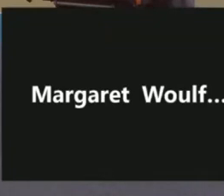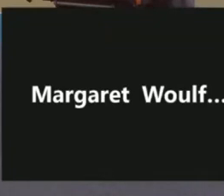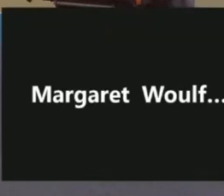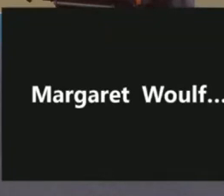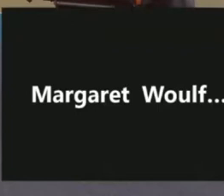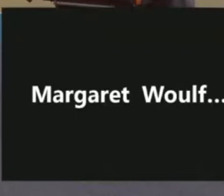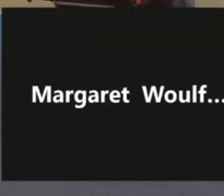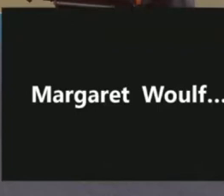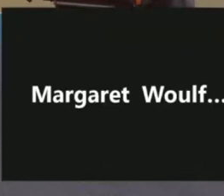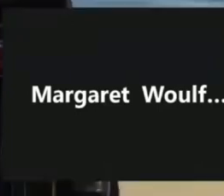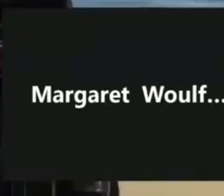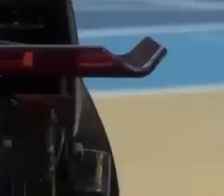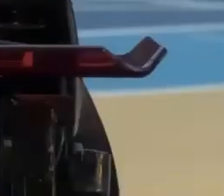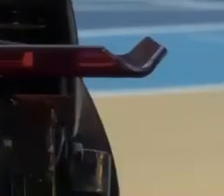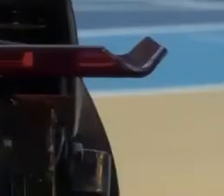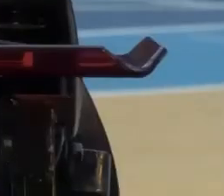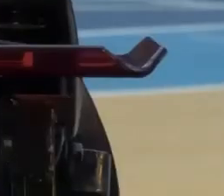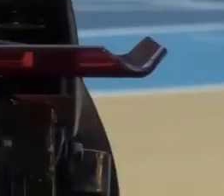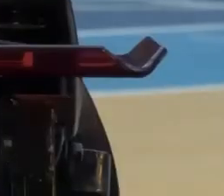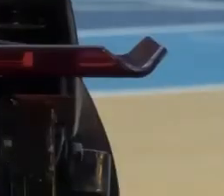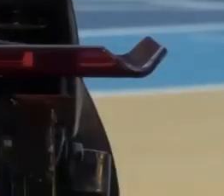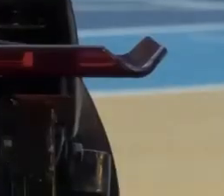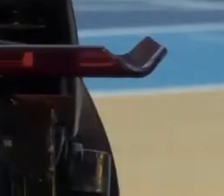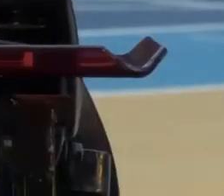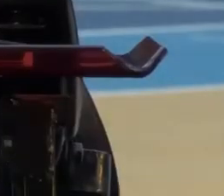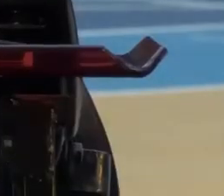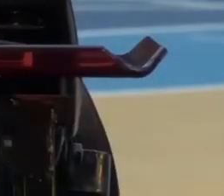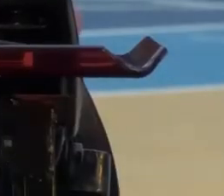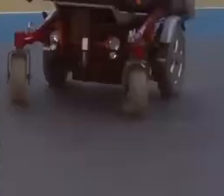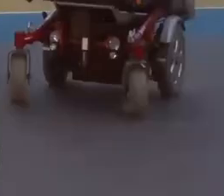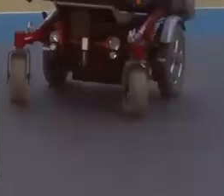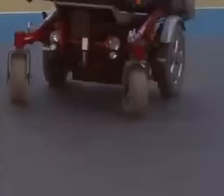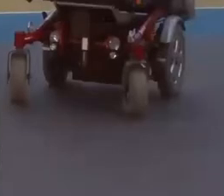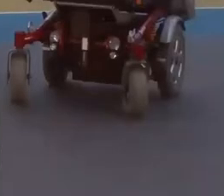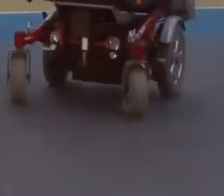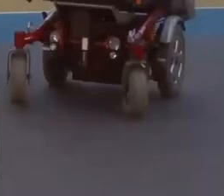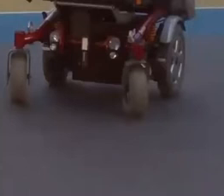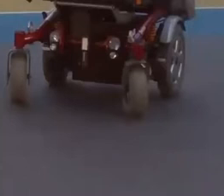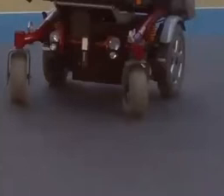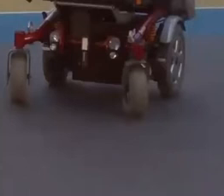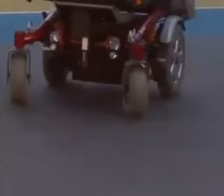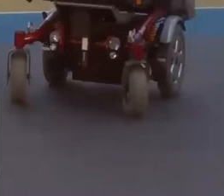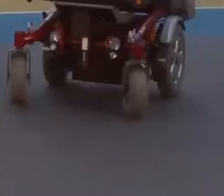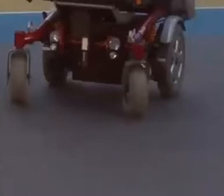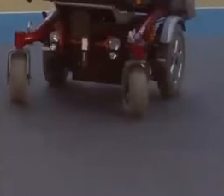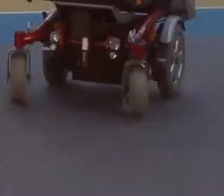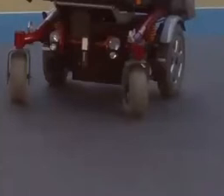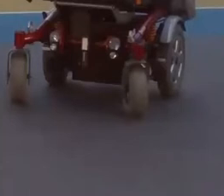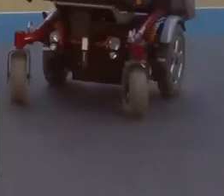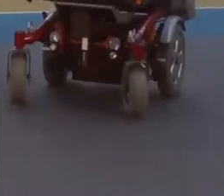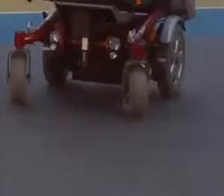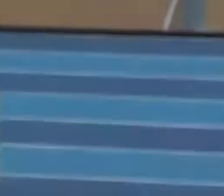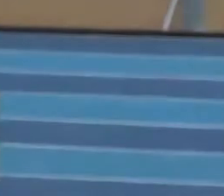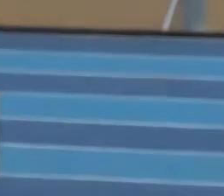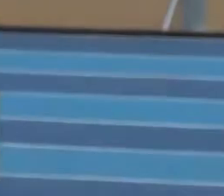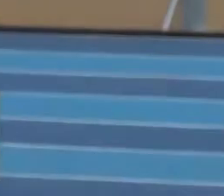that fear because i am sure sport ireland do not like if you go back to them and you're like hey we failed but it's fine we'll go again actually i think that